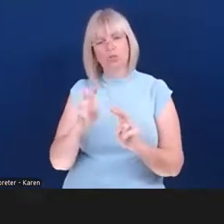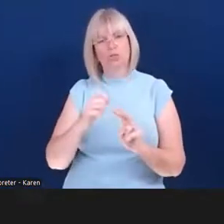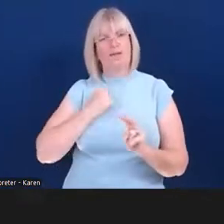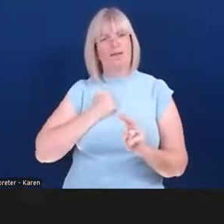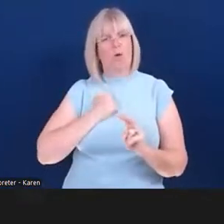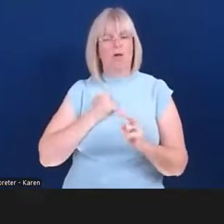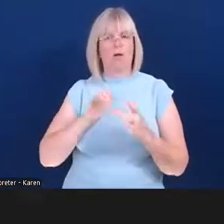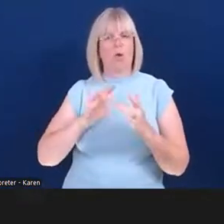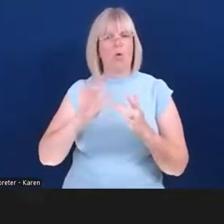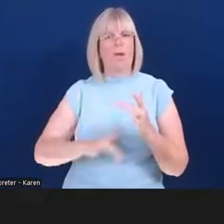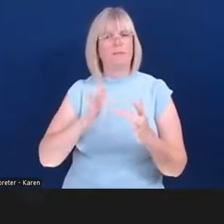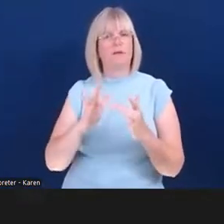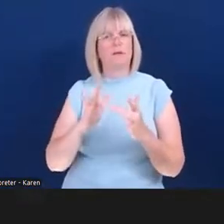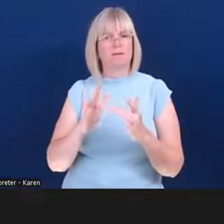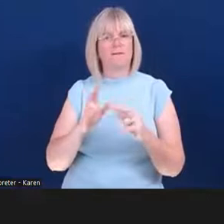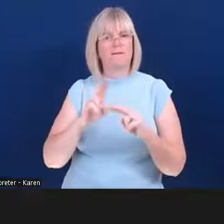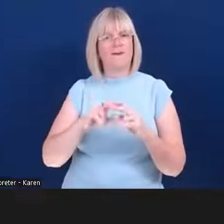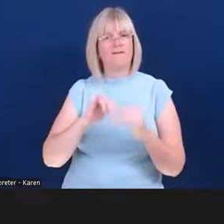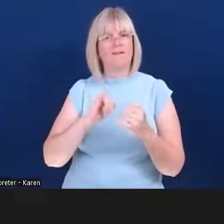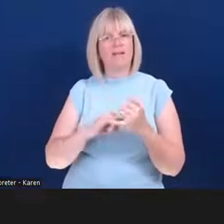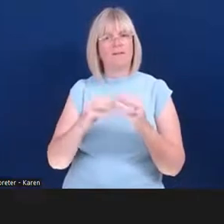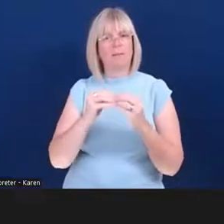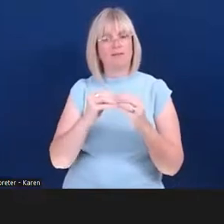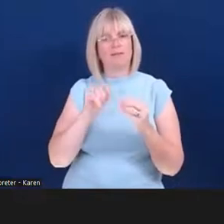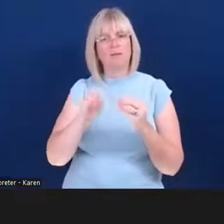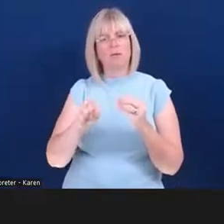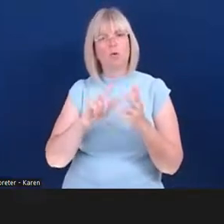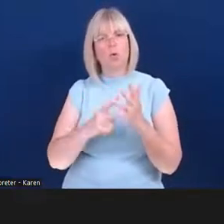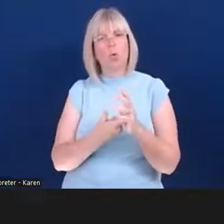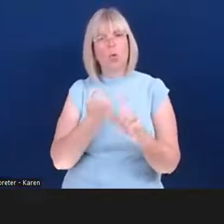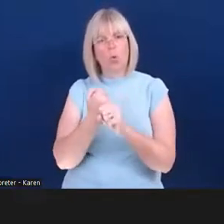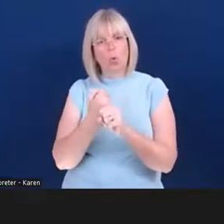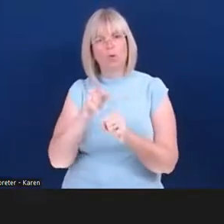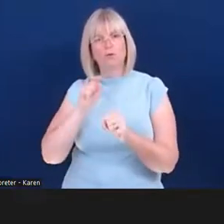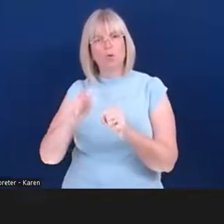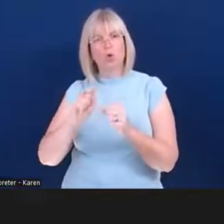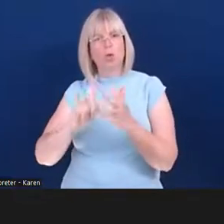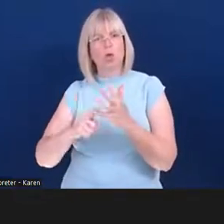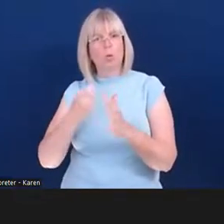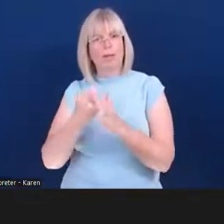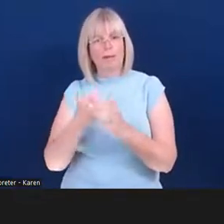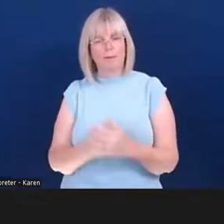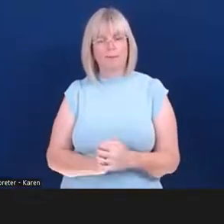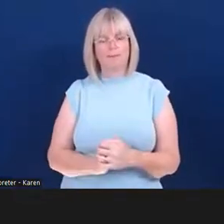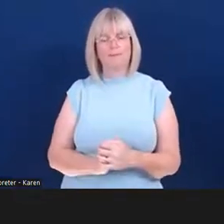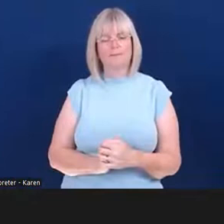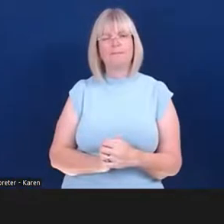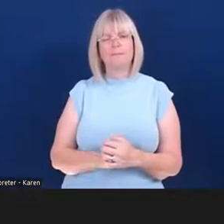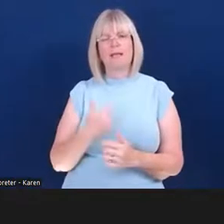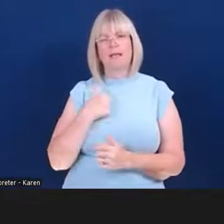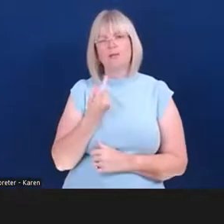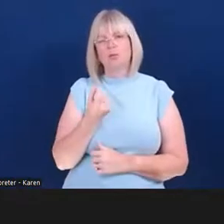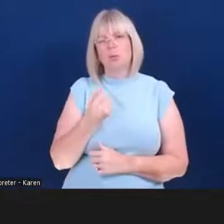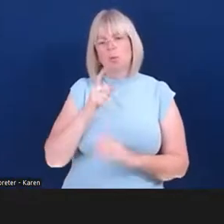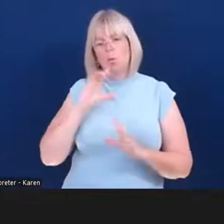service on our website, fsb.org.uk. Now I'll shortly be handing over to Hannah, our first speaker.